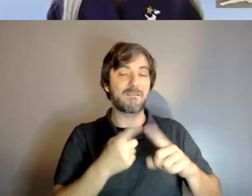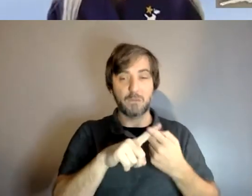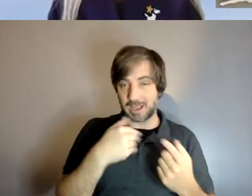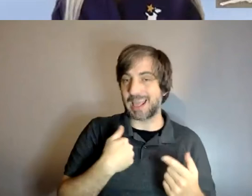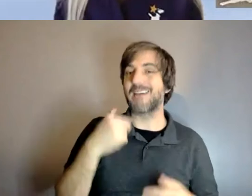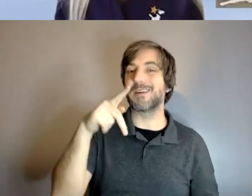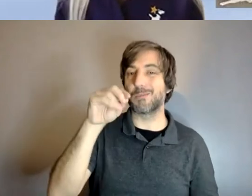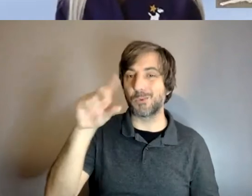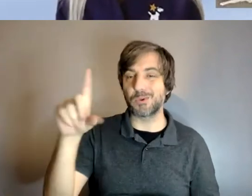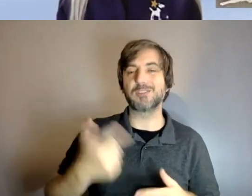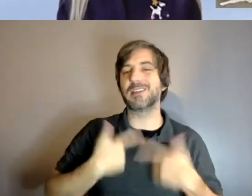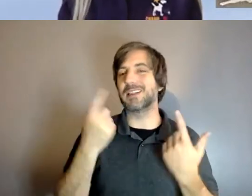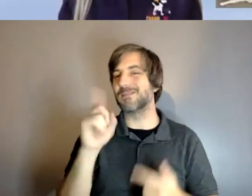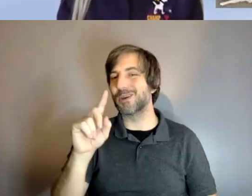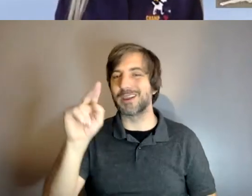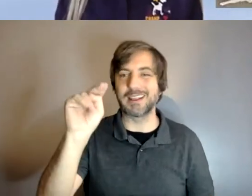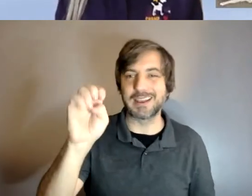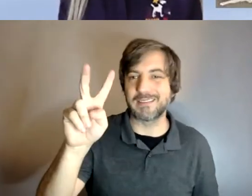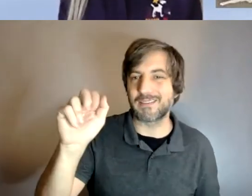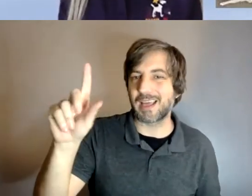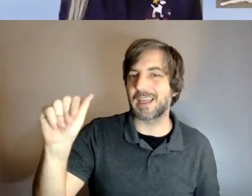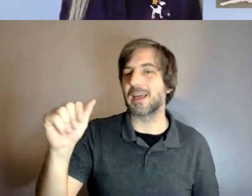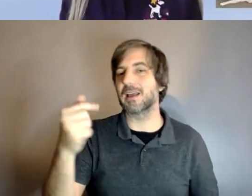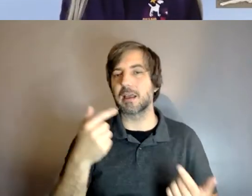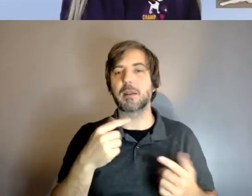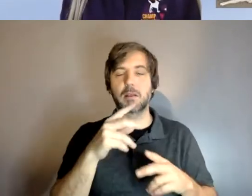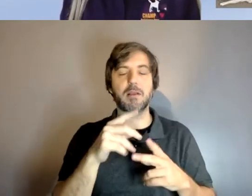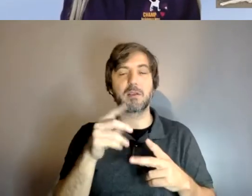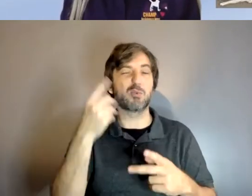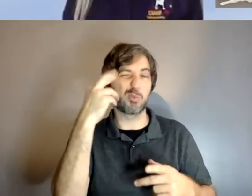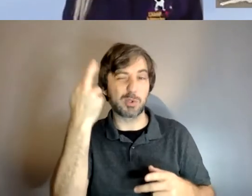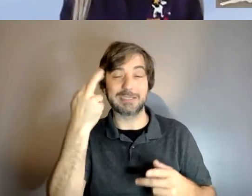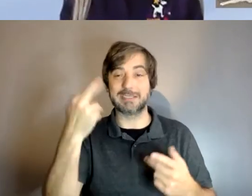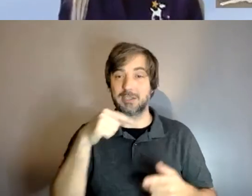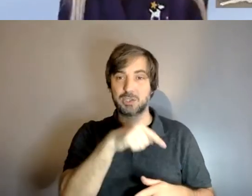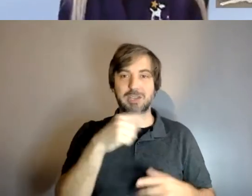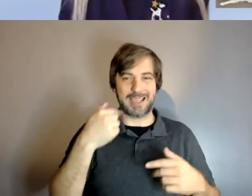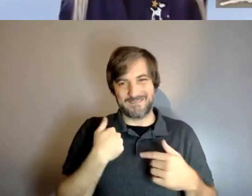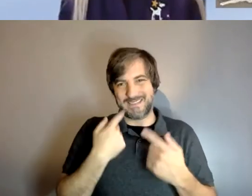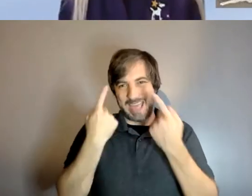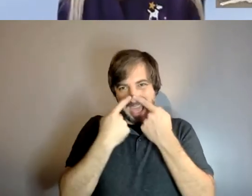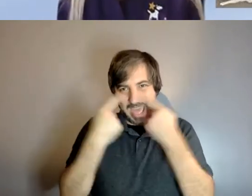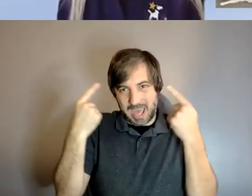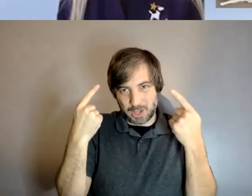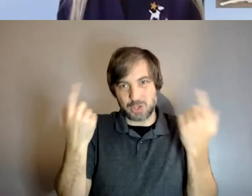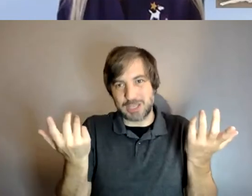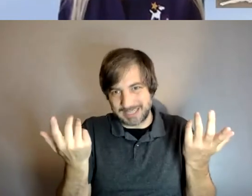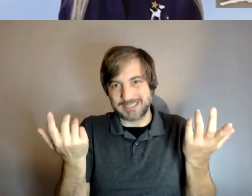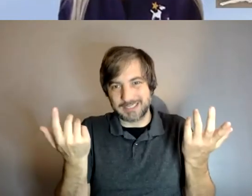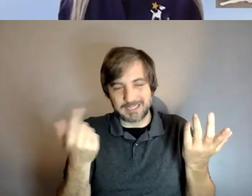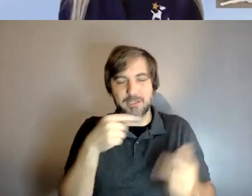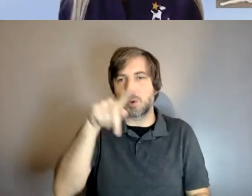um and then because of her her allergy um she's a poodle guide dog handler so there are a few schools that do that